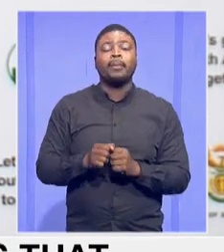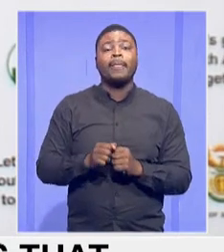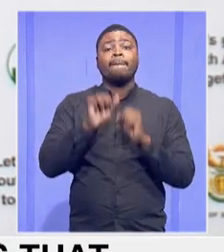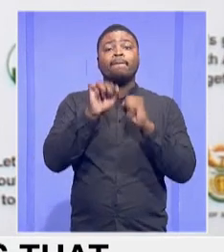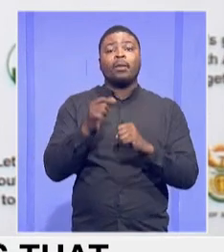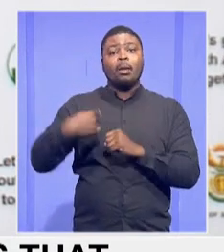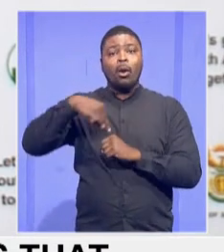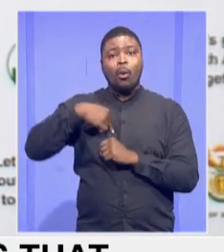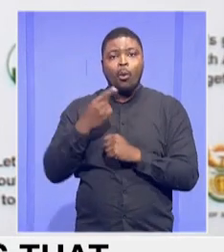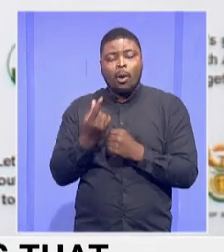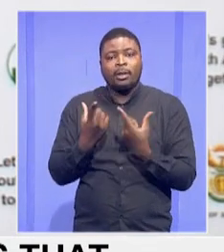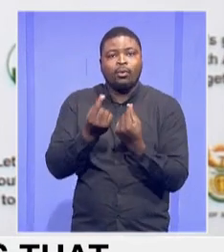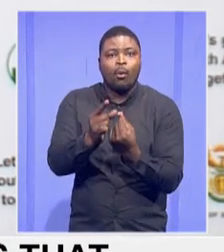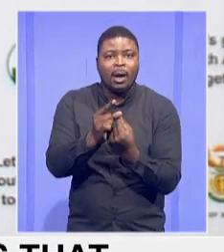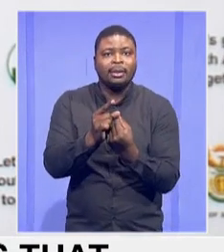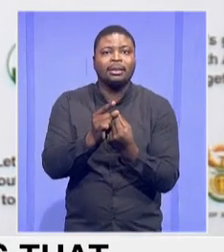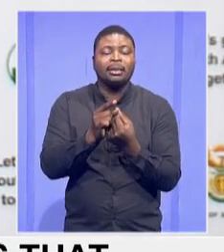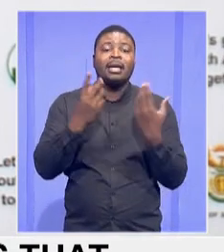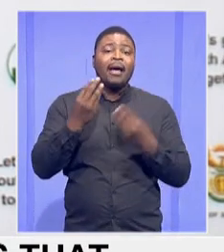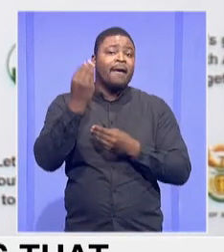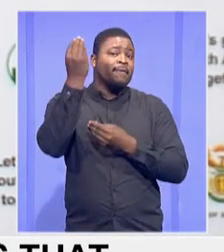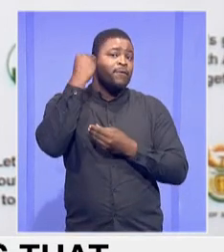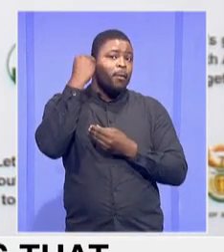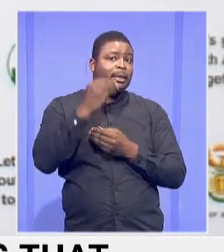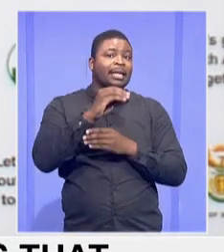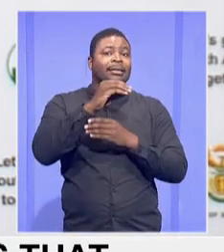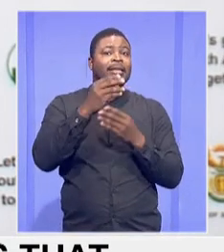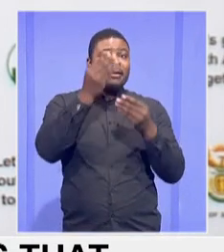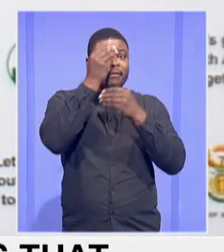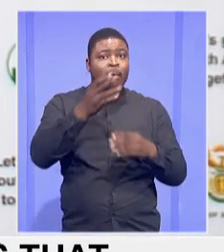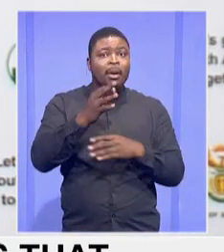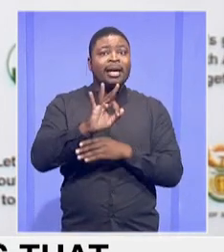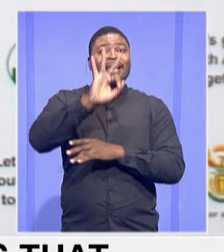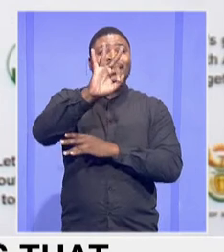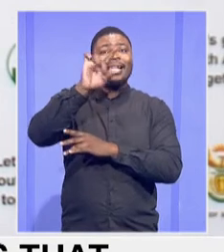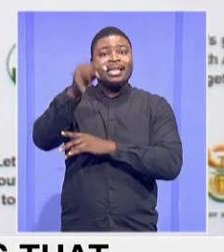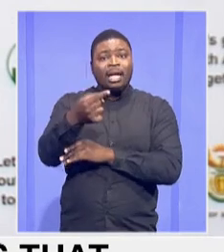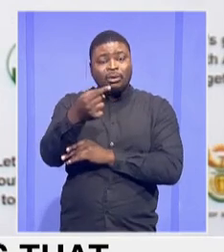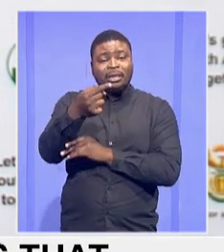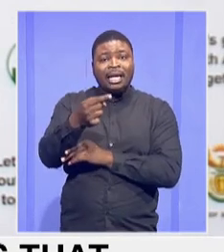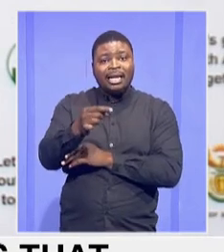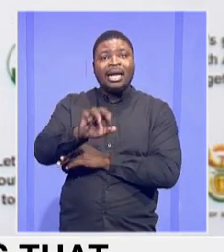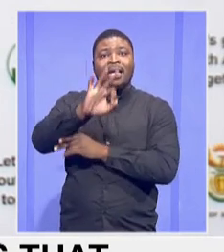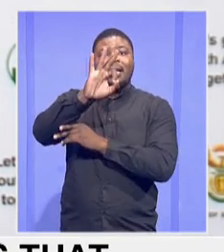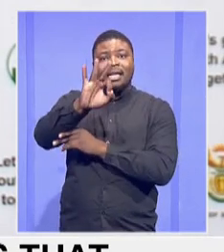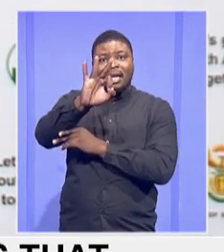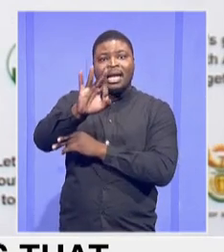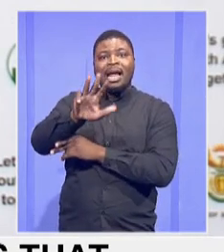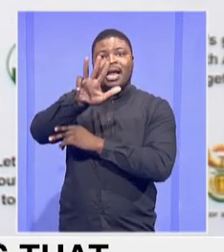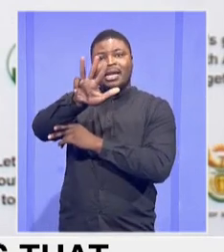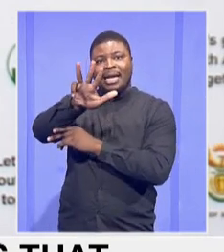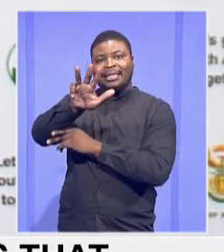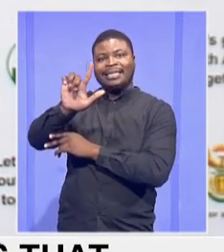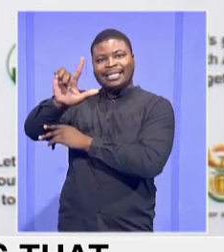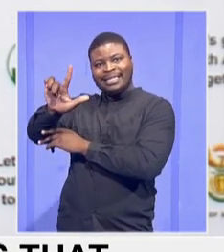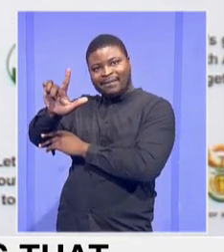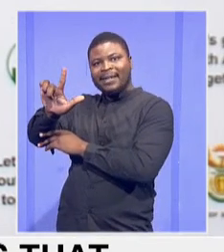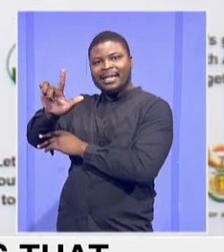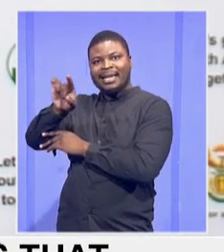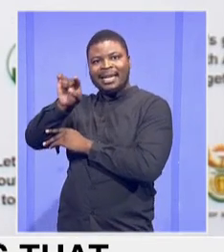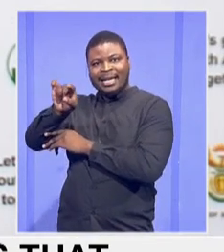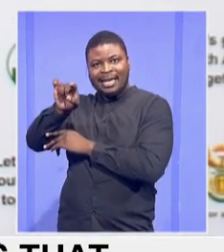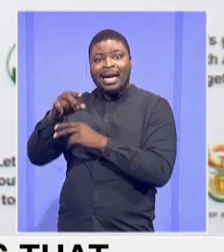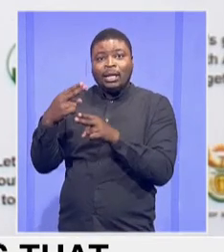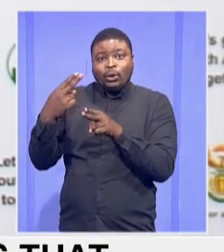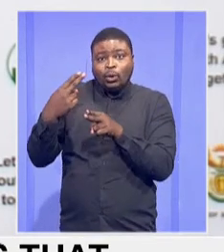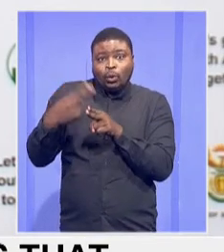breakdown, and again it's 300, I mean 3,397 that are